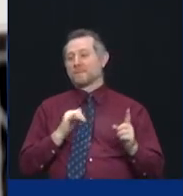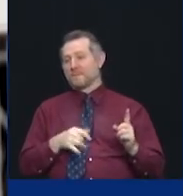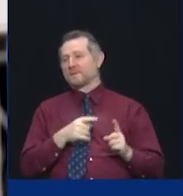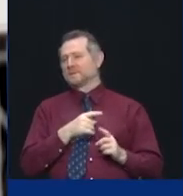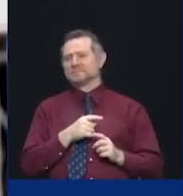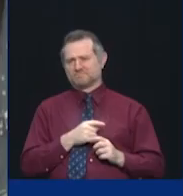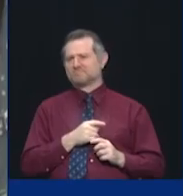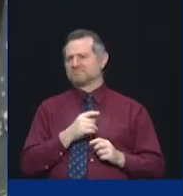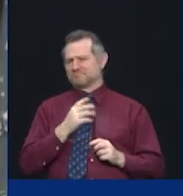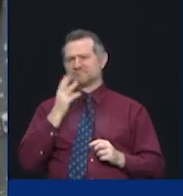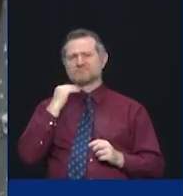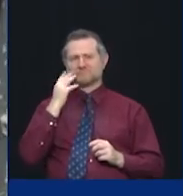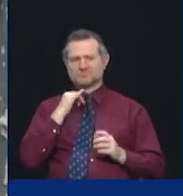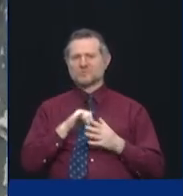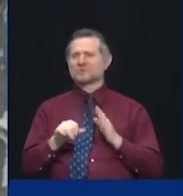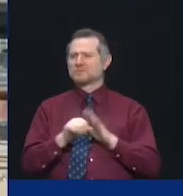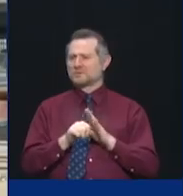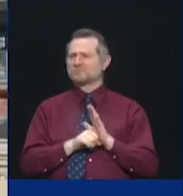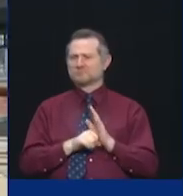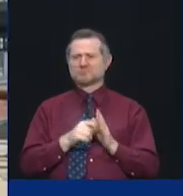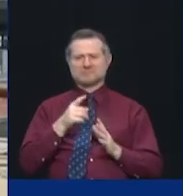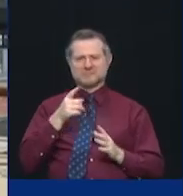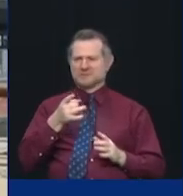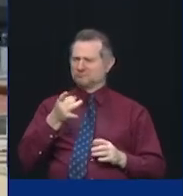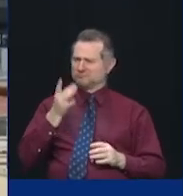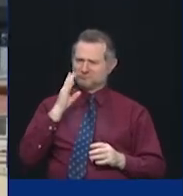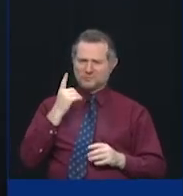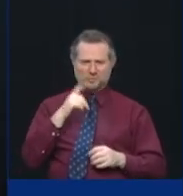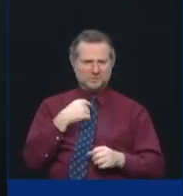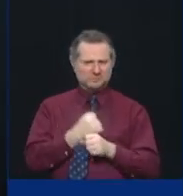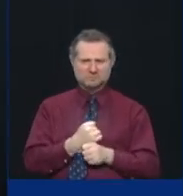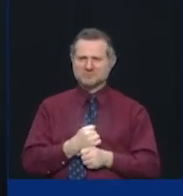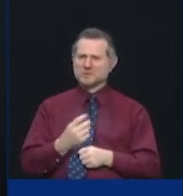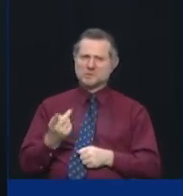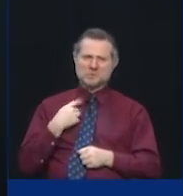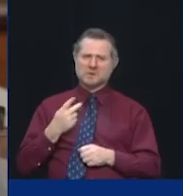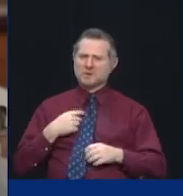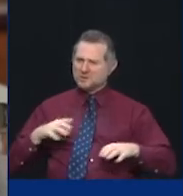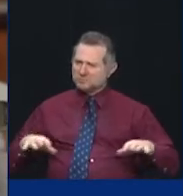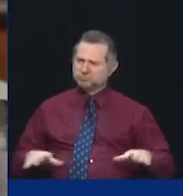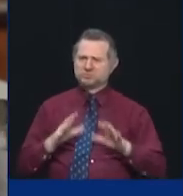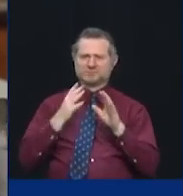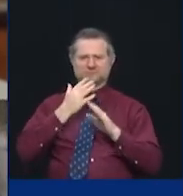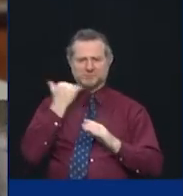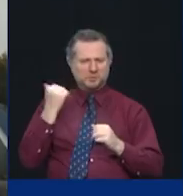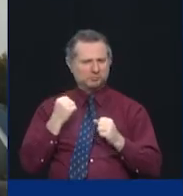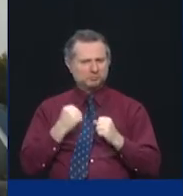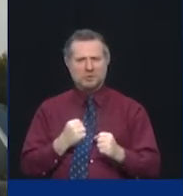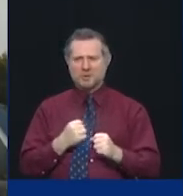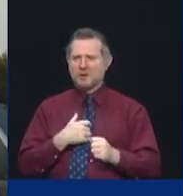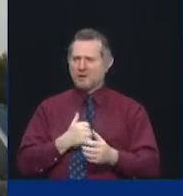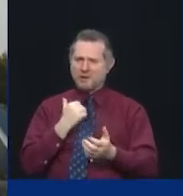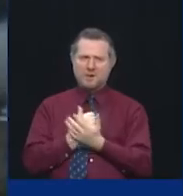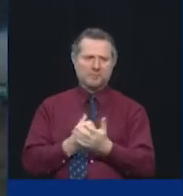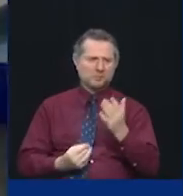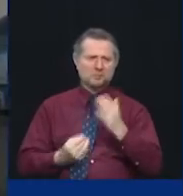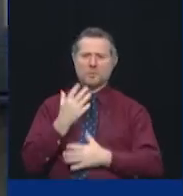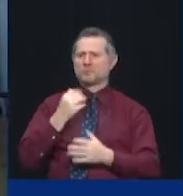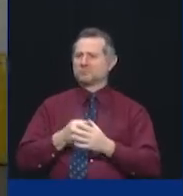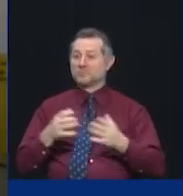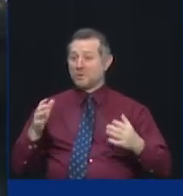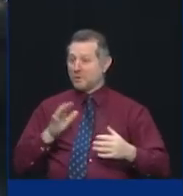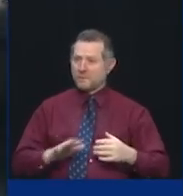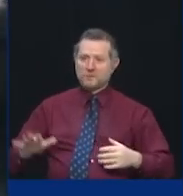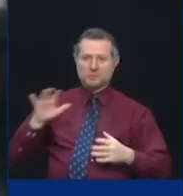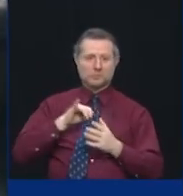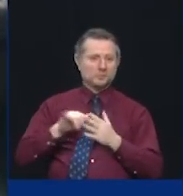difficult year, we are rising up stronger and building back better. We are stimulating growth across the state, building